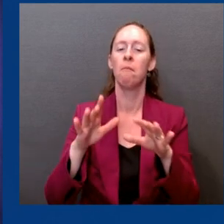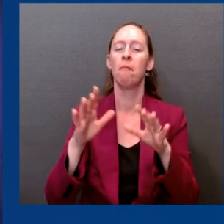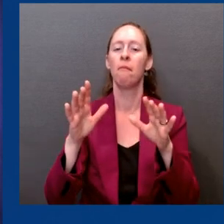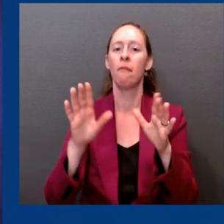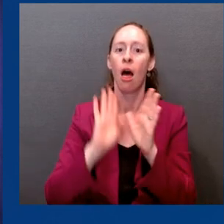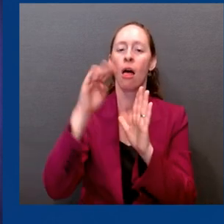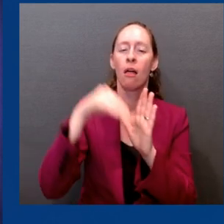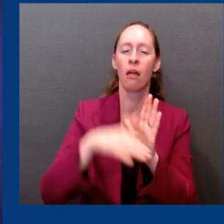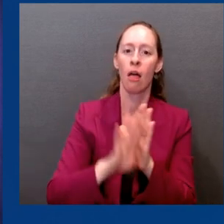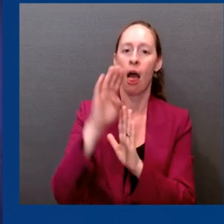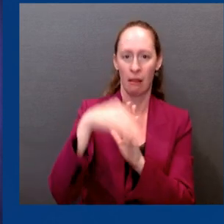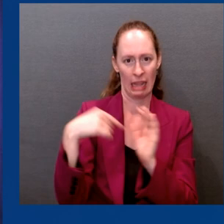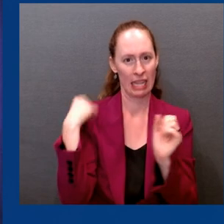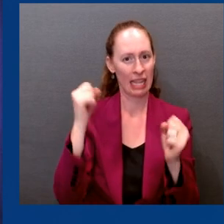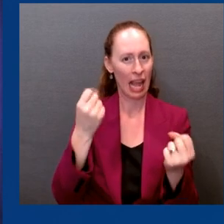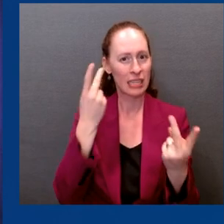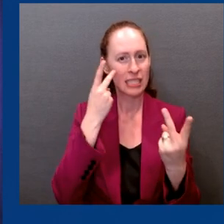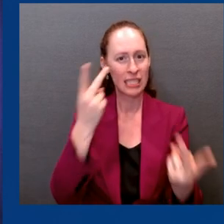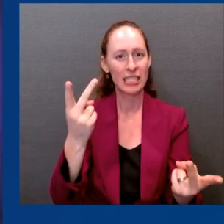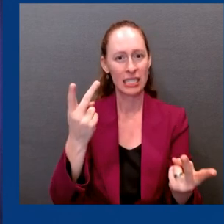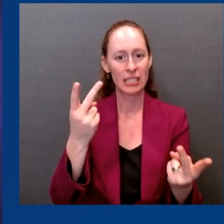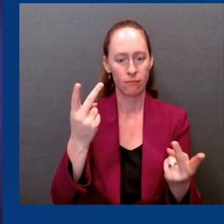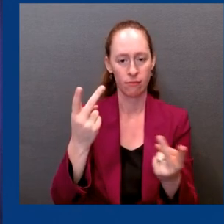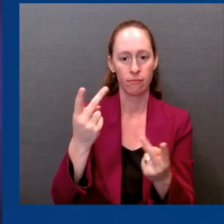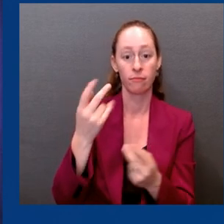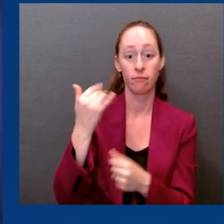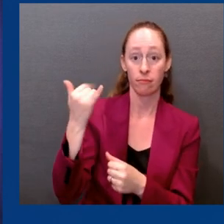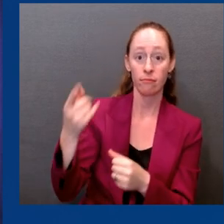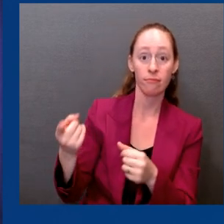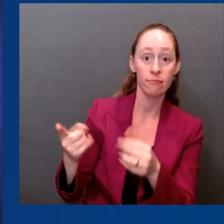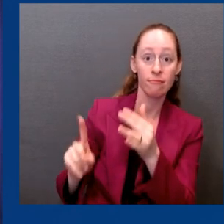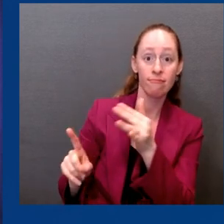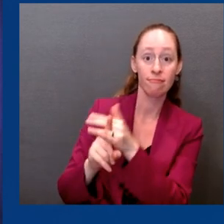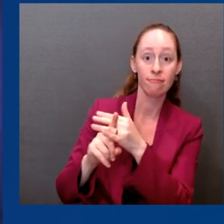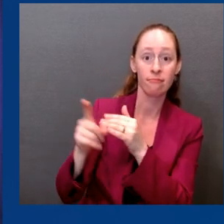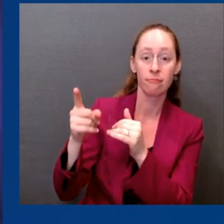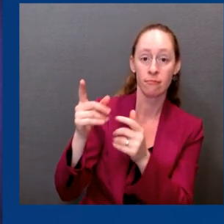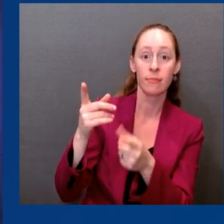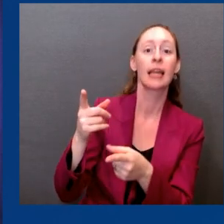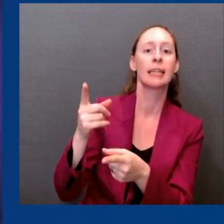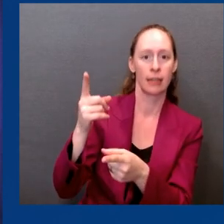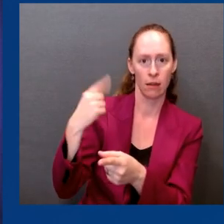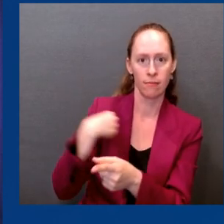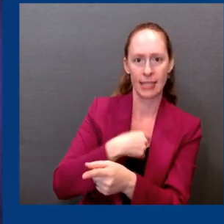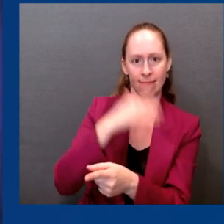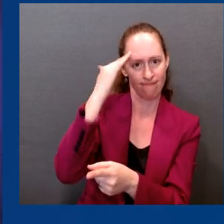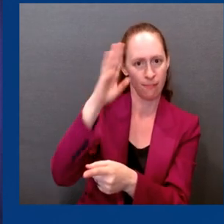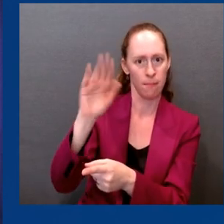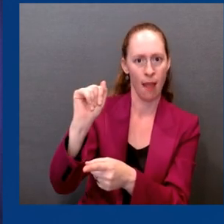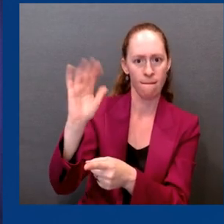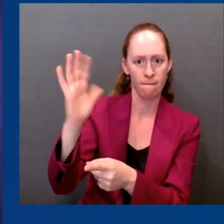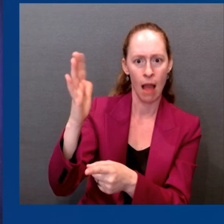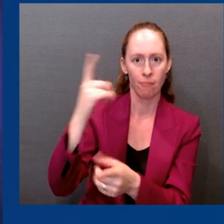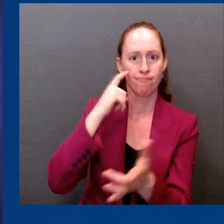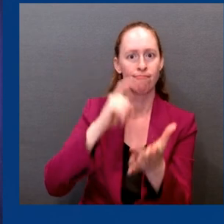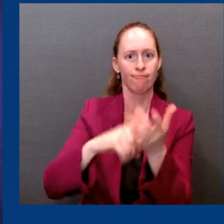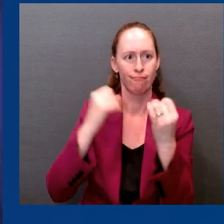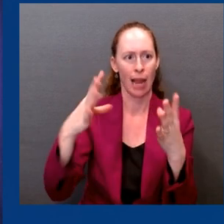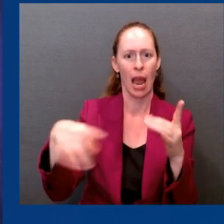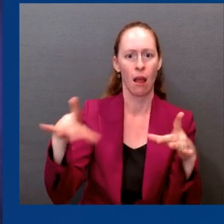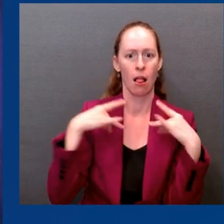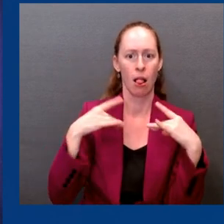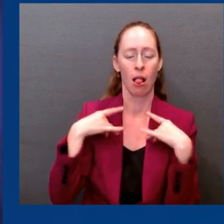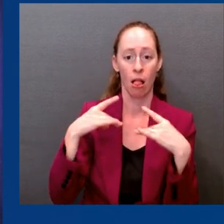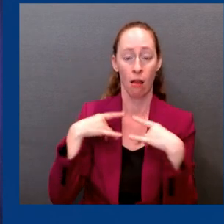And while it did drive rises in infections, we had far lower rates of hospitalizations and deaths than we did with